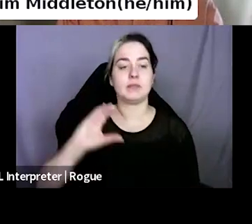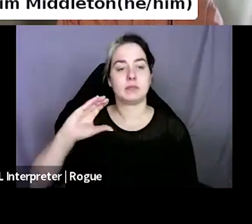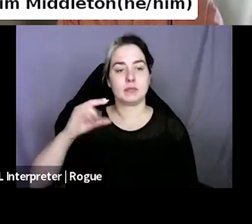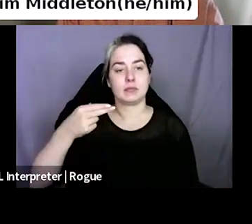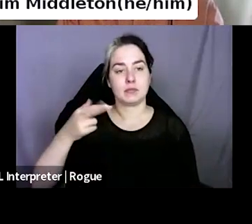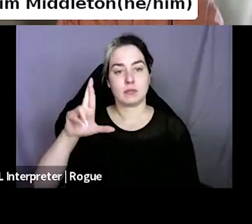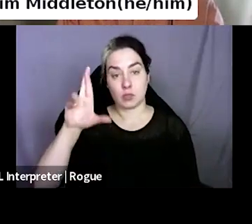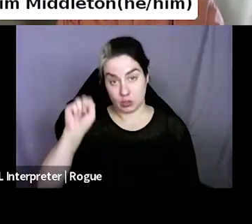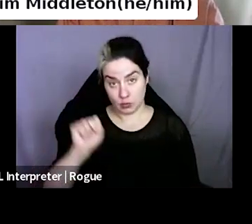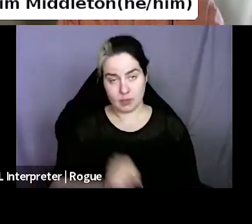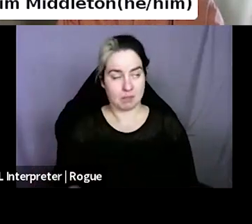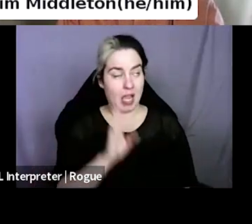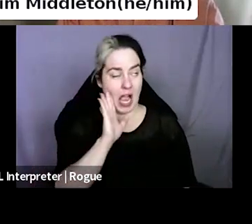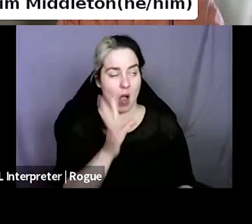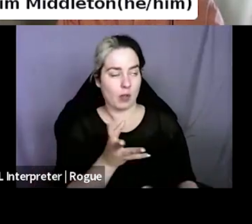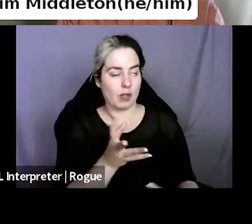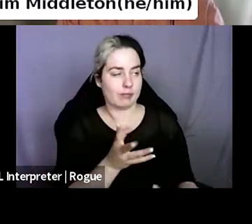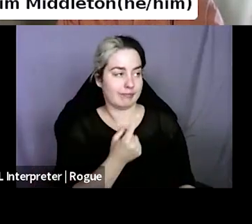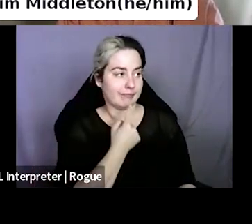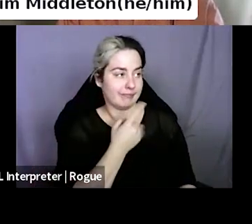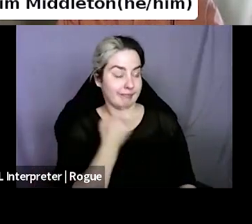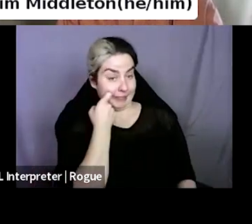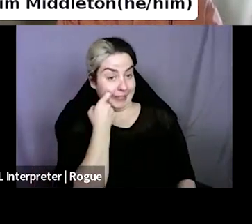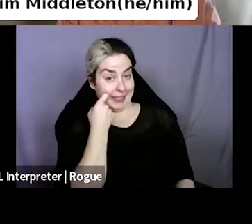second that Amazon emotion. Um,